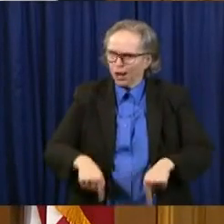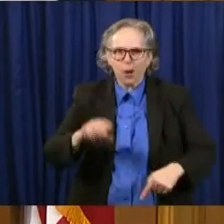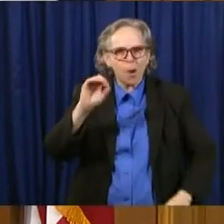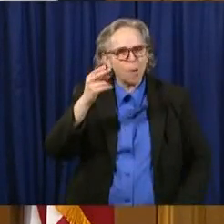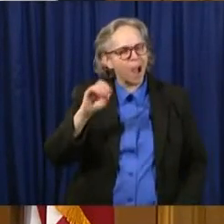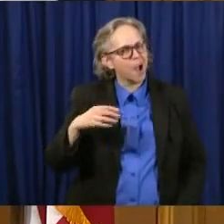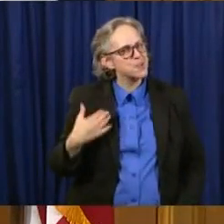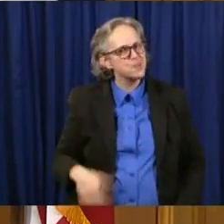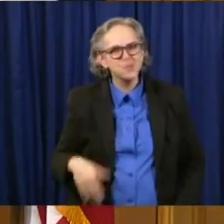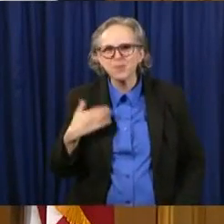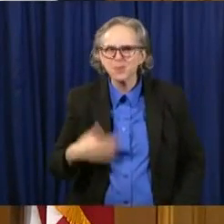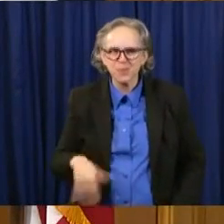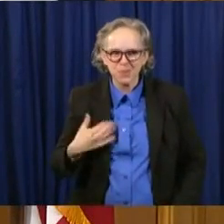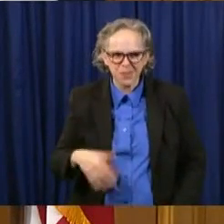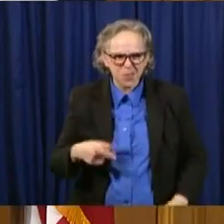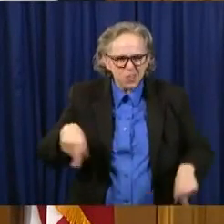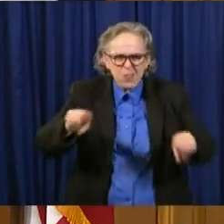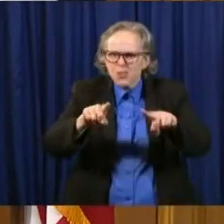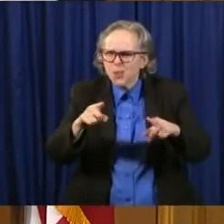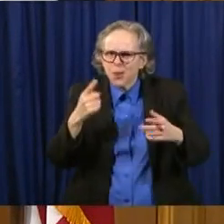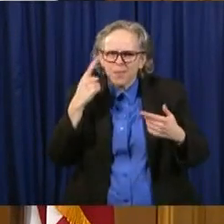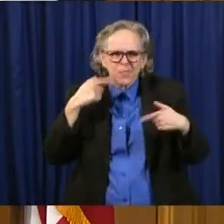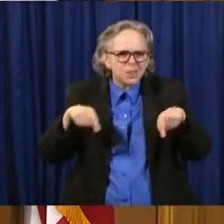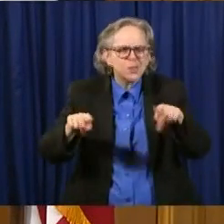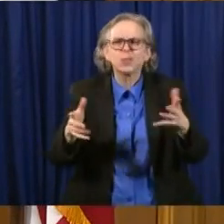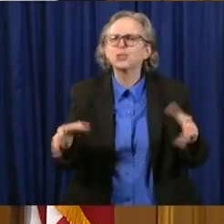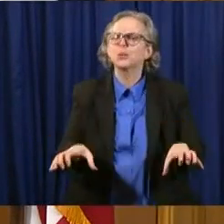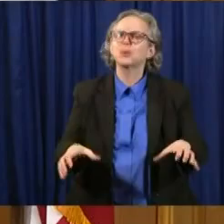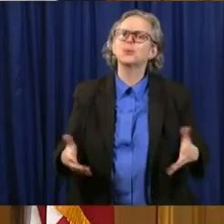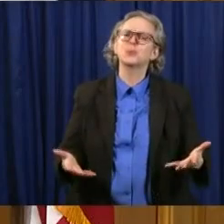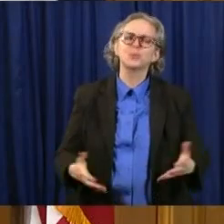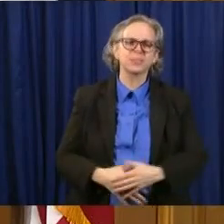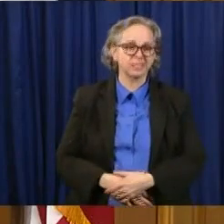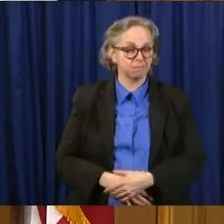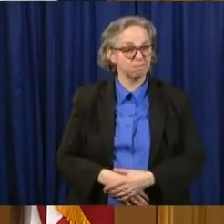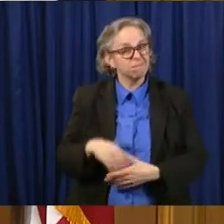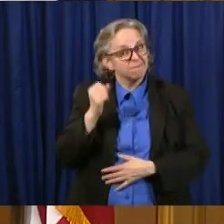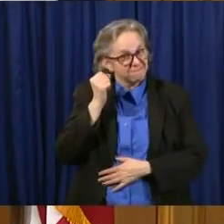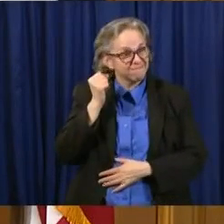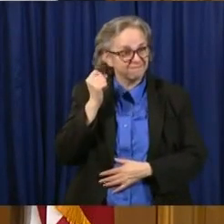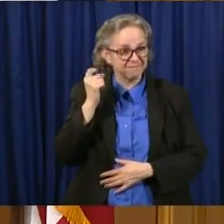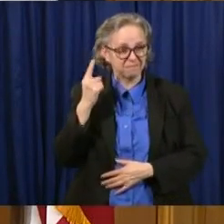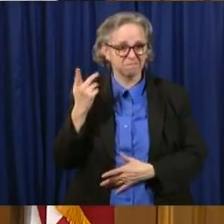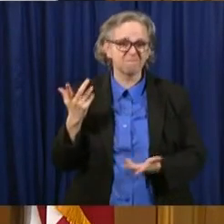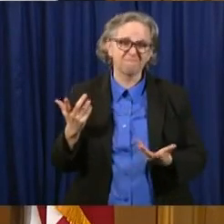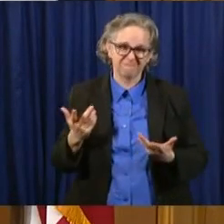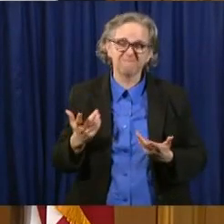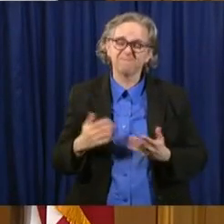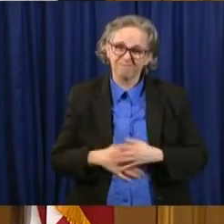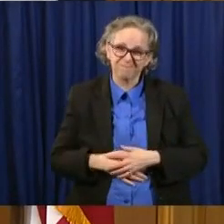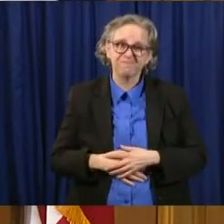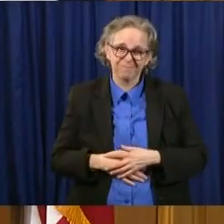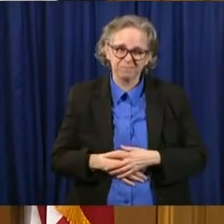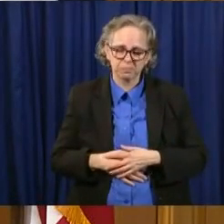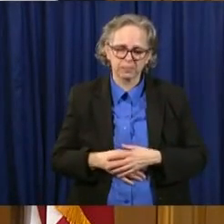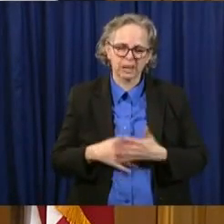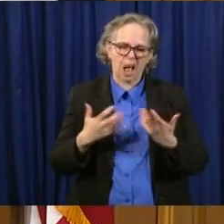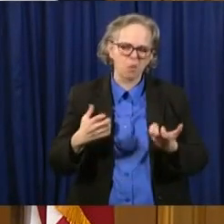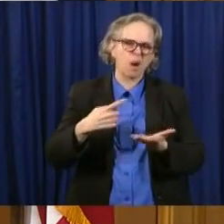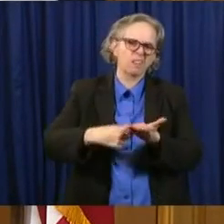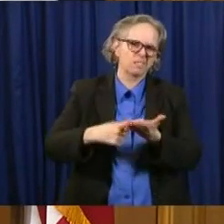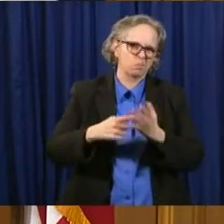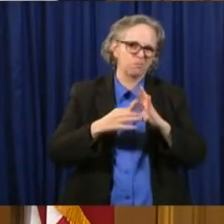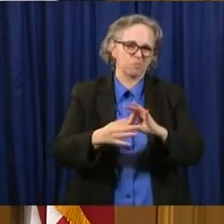Ohioans are doing. And this one has to do specifically with the testing and our